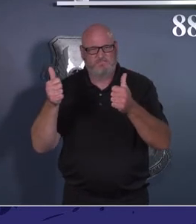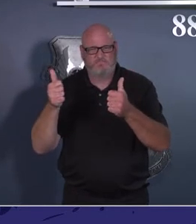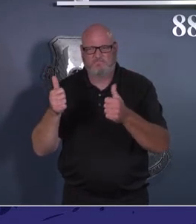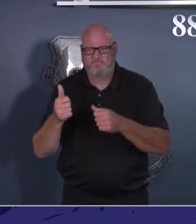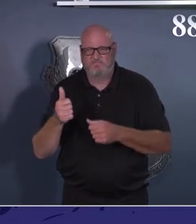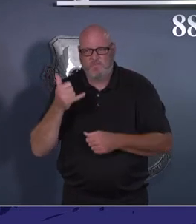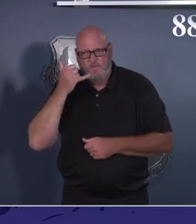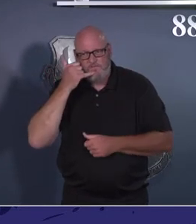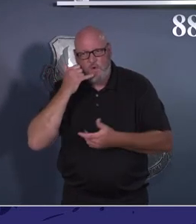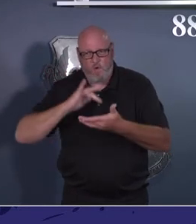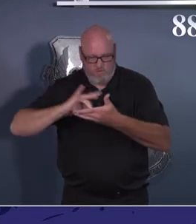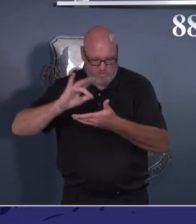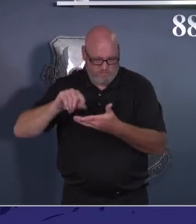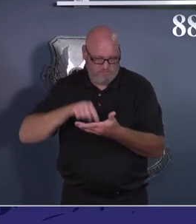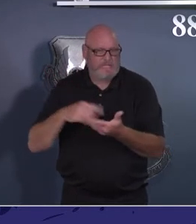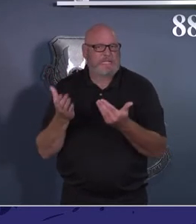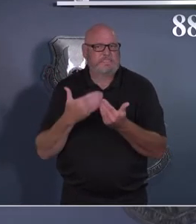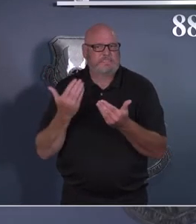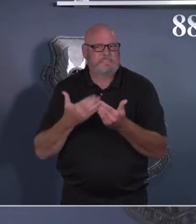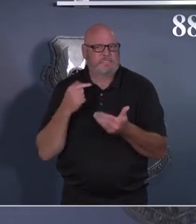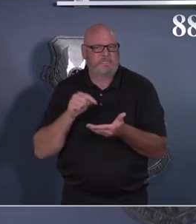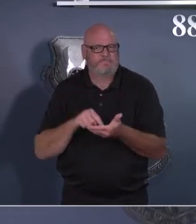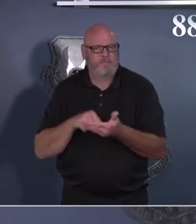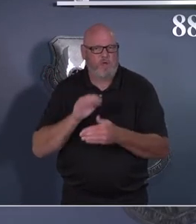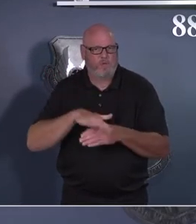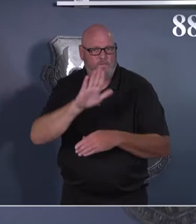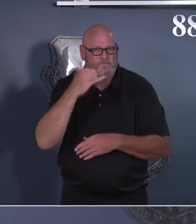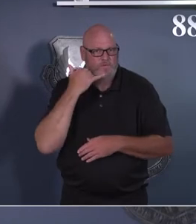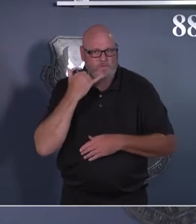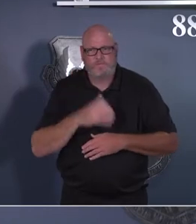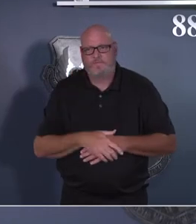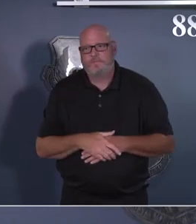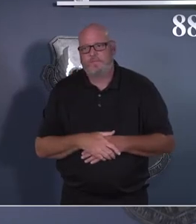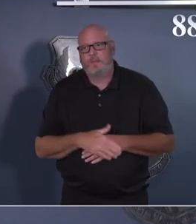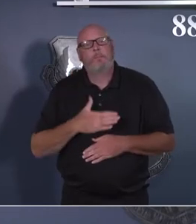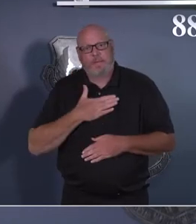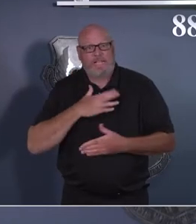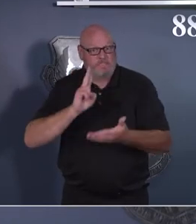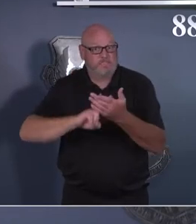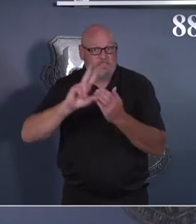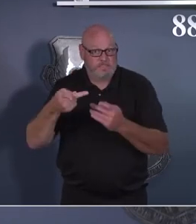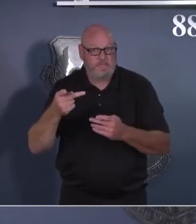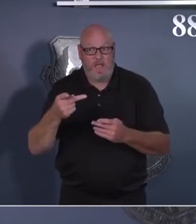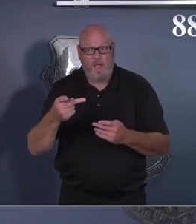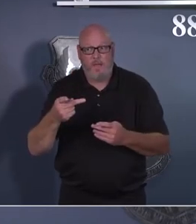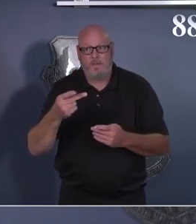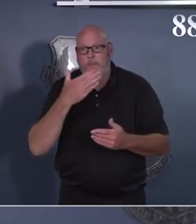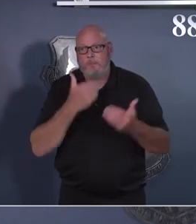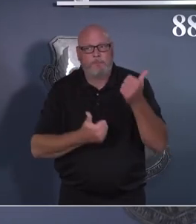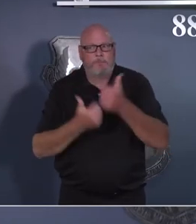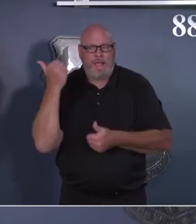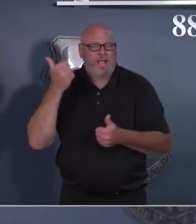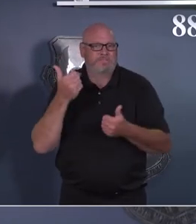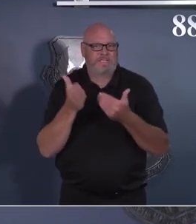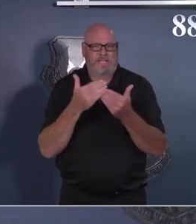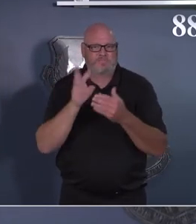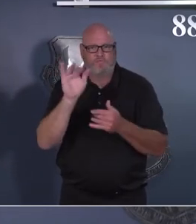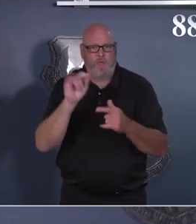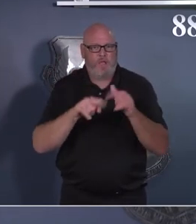sign up for the TRICARE online portal. It's your tool to help you to have best access to that information and give you peace of mind.